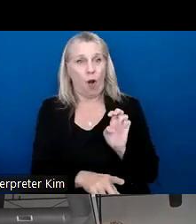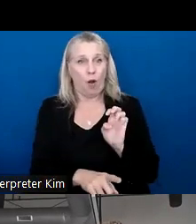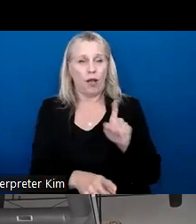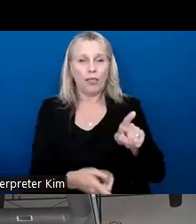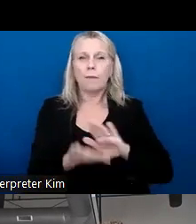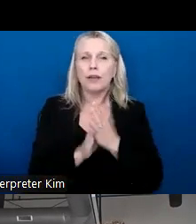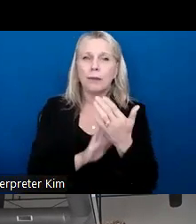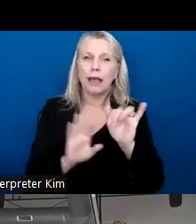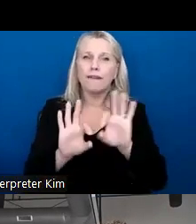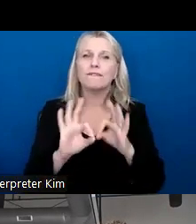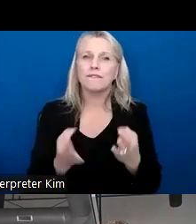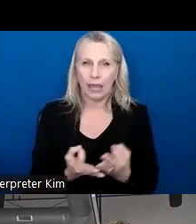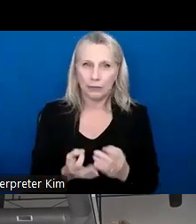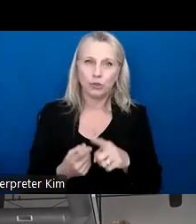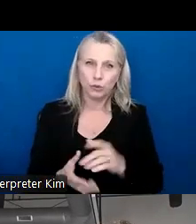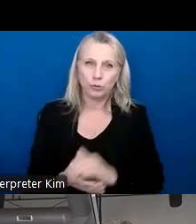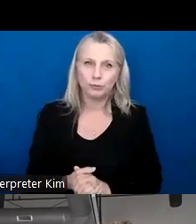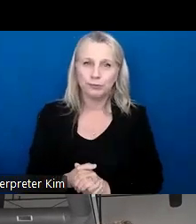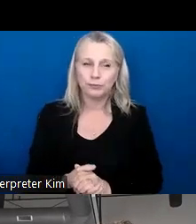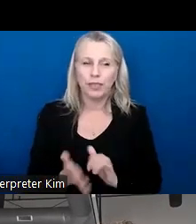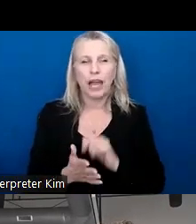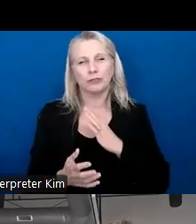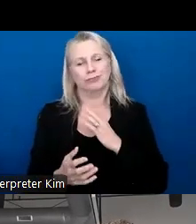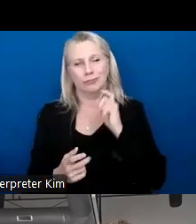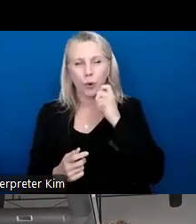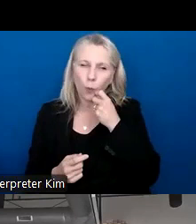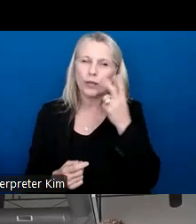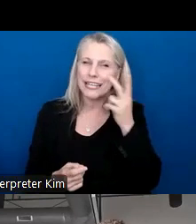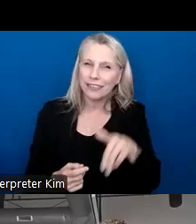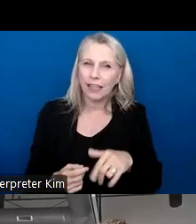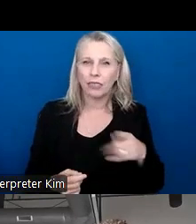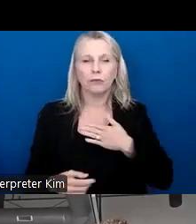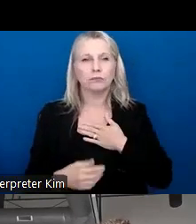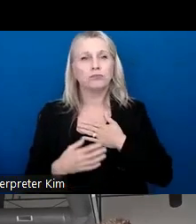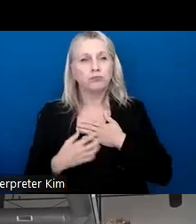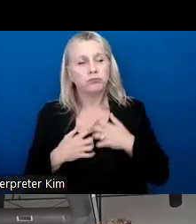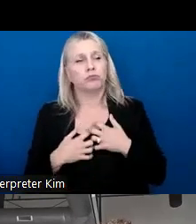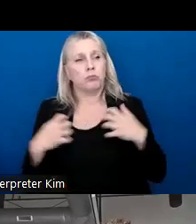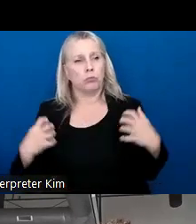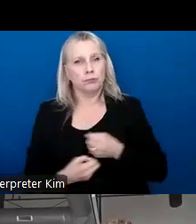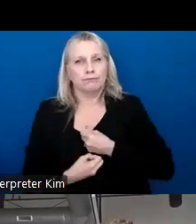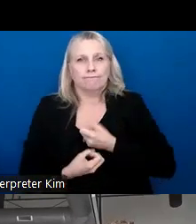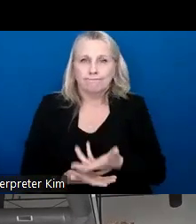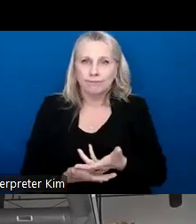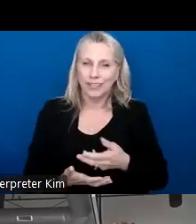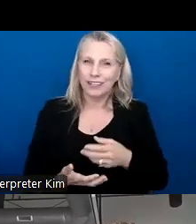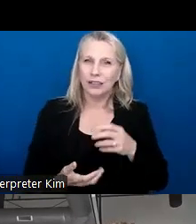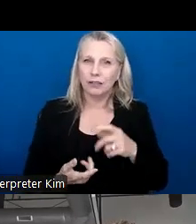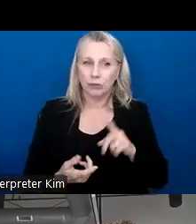to you. Um, and that's really cool to see. So they begin to open up and you have to really set that precedence of